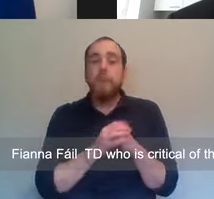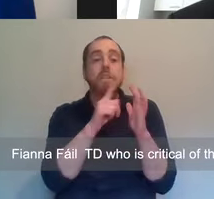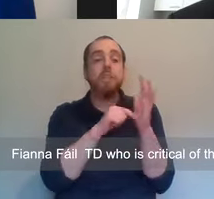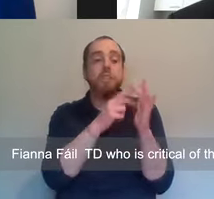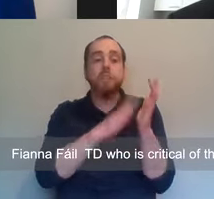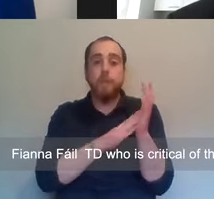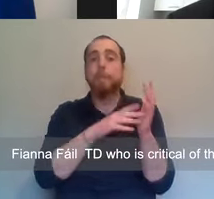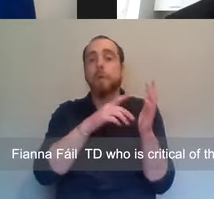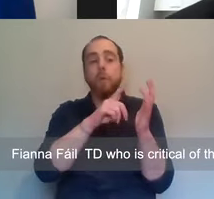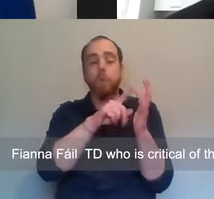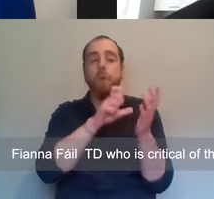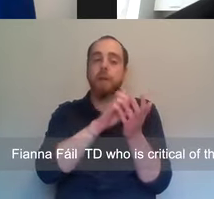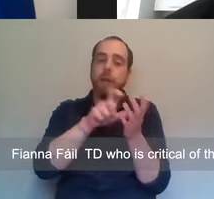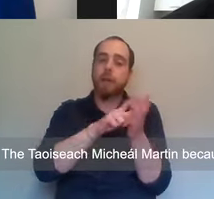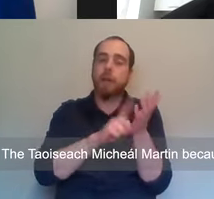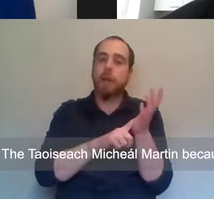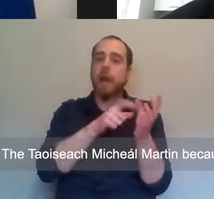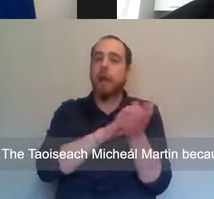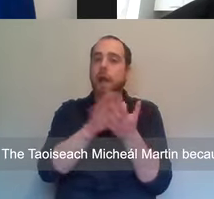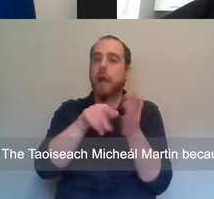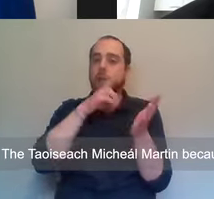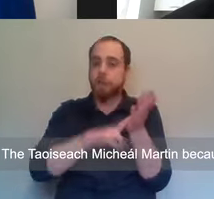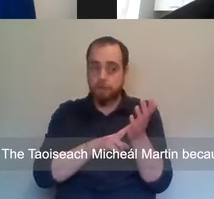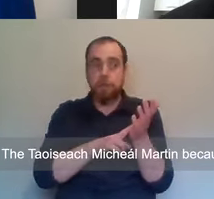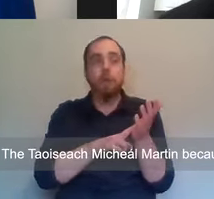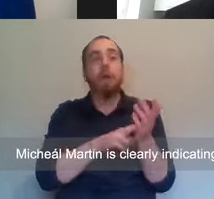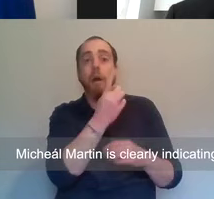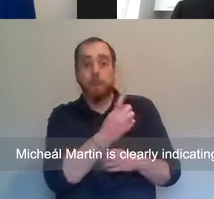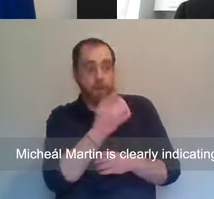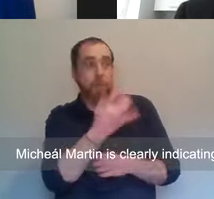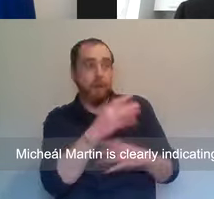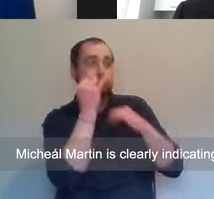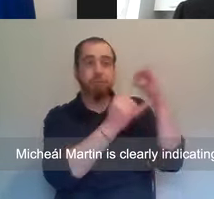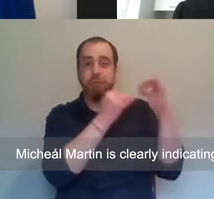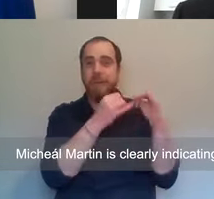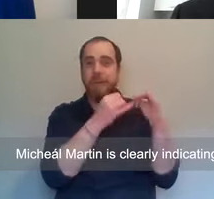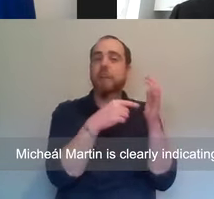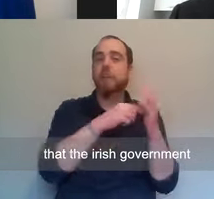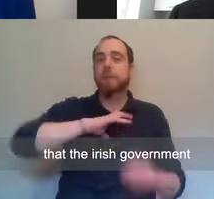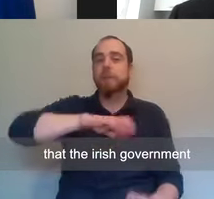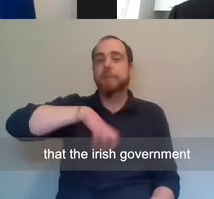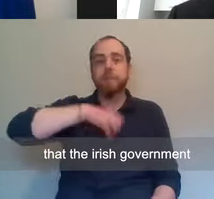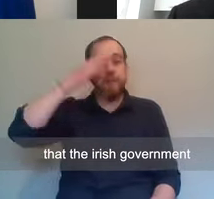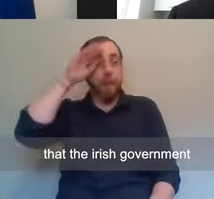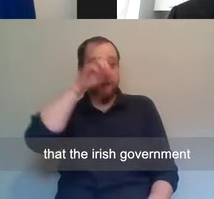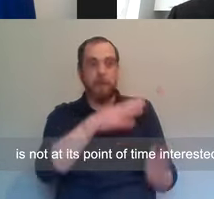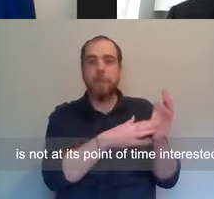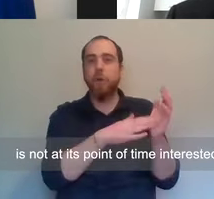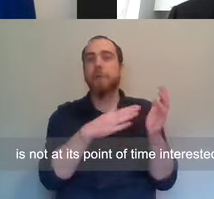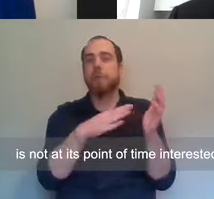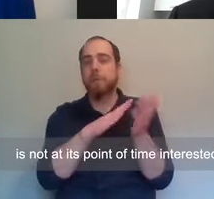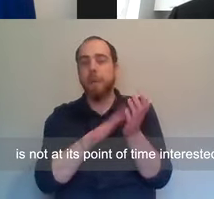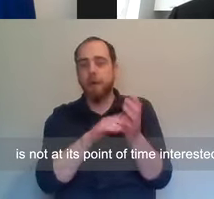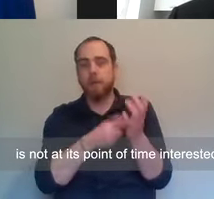Fianna Fáil TD, who is critical of the Taoiseach Micheál Martin because Micheál Martin is clearly indicating that the Irish government